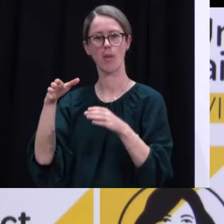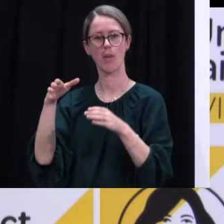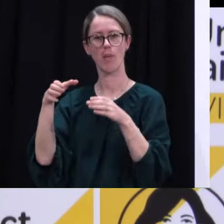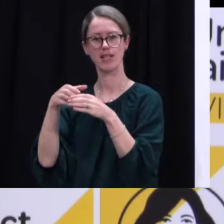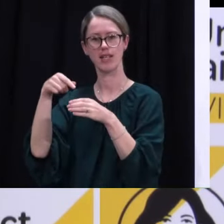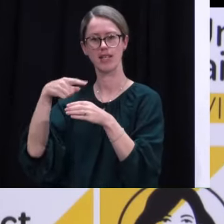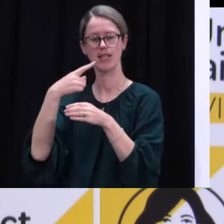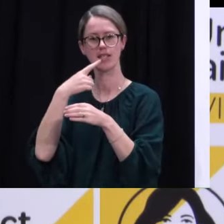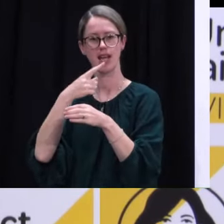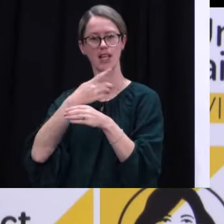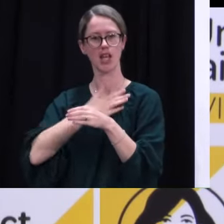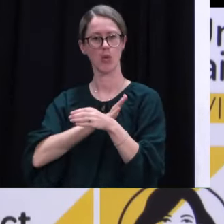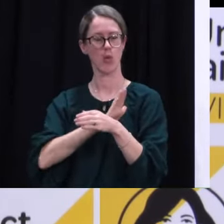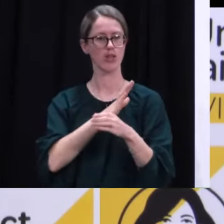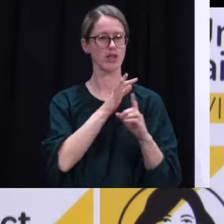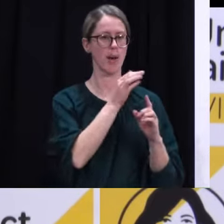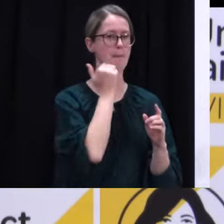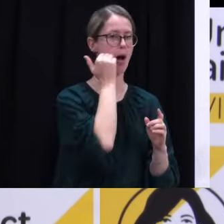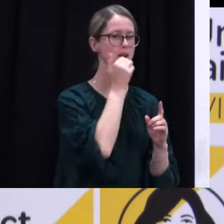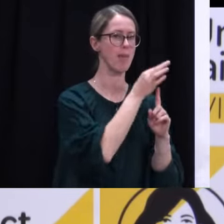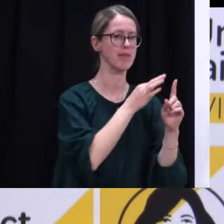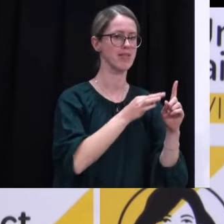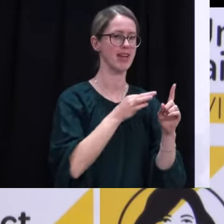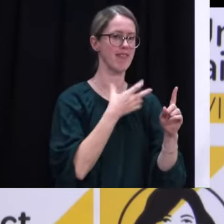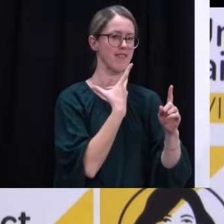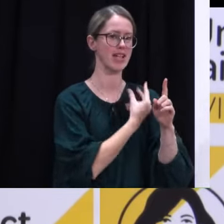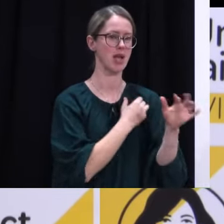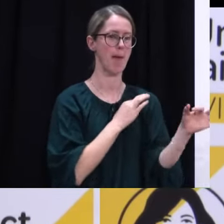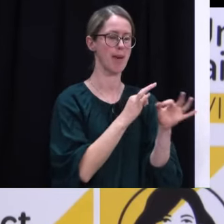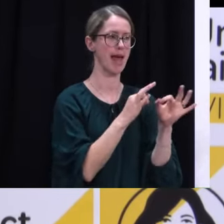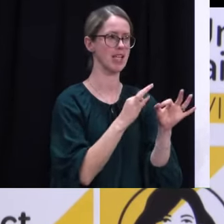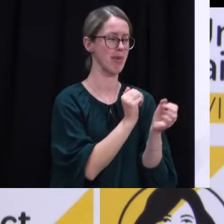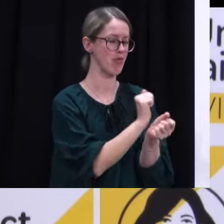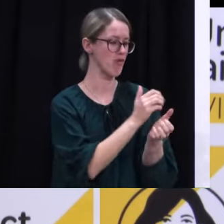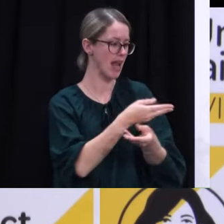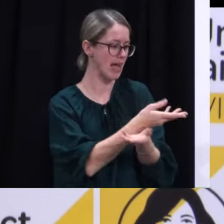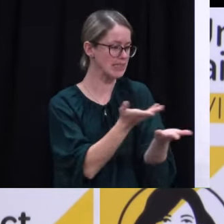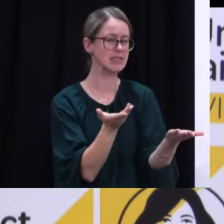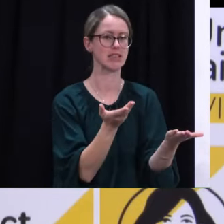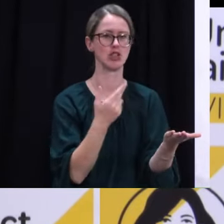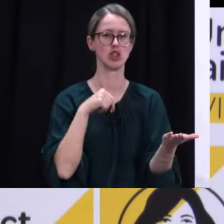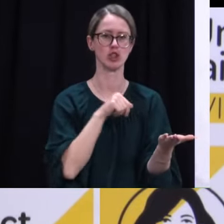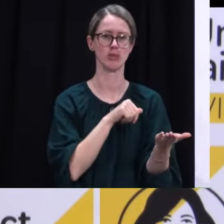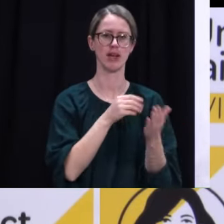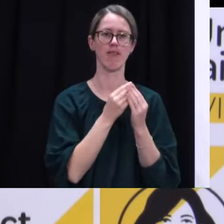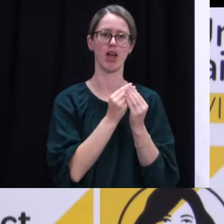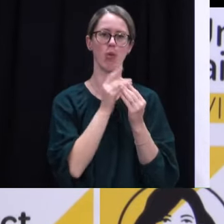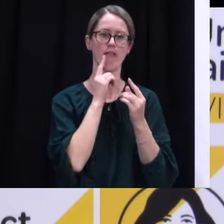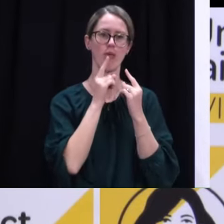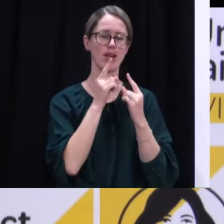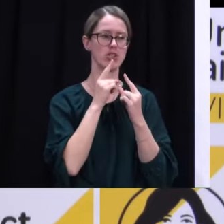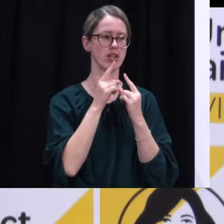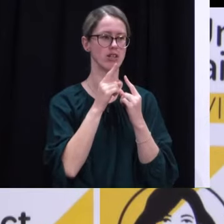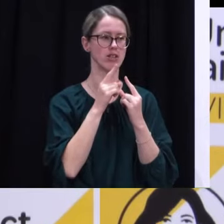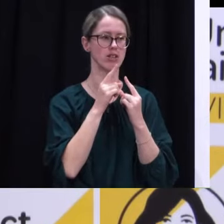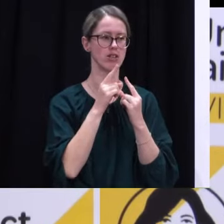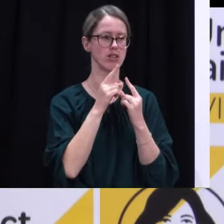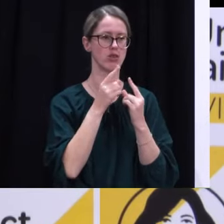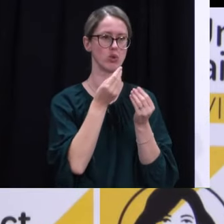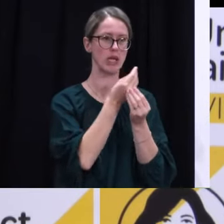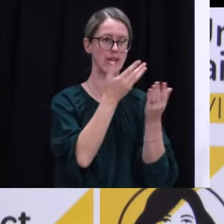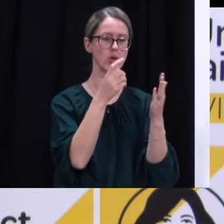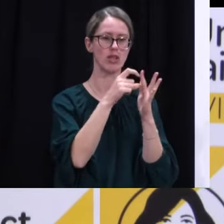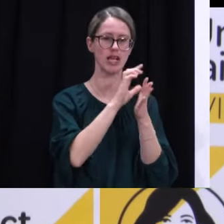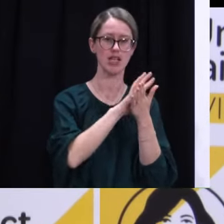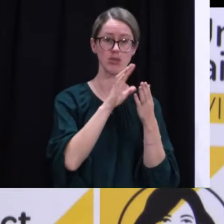of the Māori-Pacific vaccination plans, saying that this information would be quite valuable to the DHBs, et cetera. Yeah,